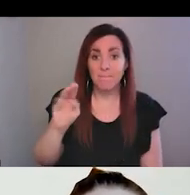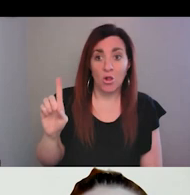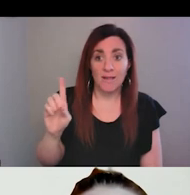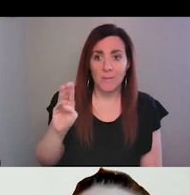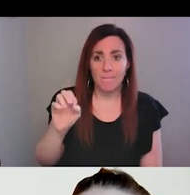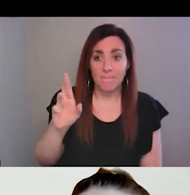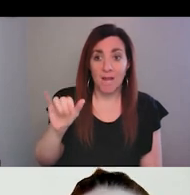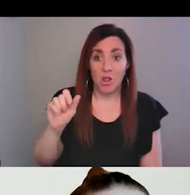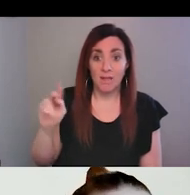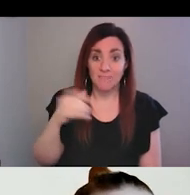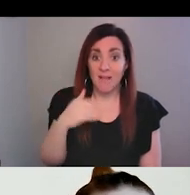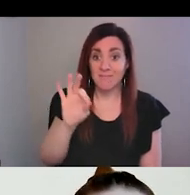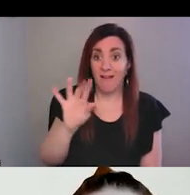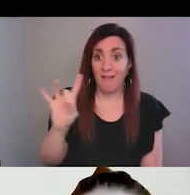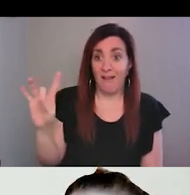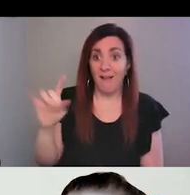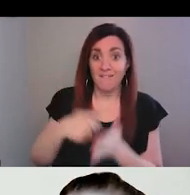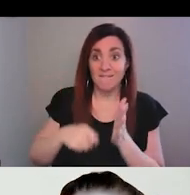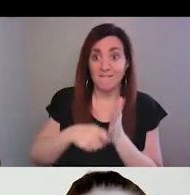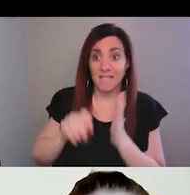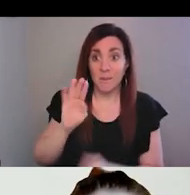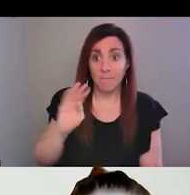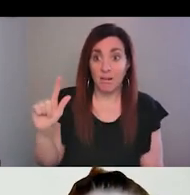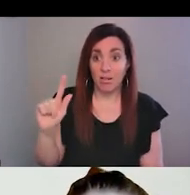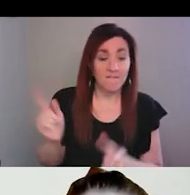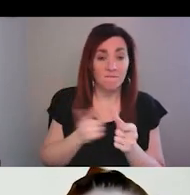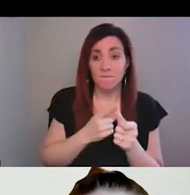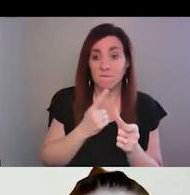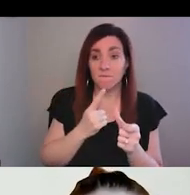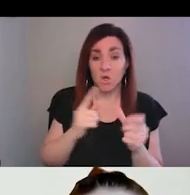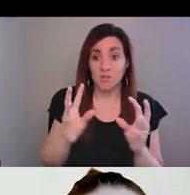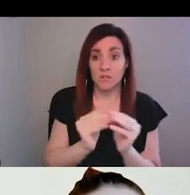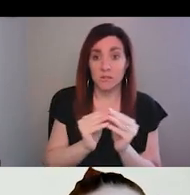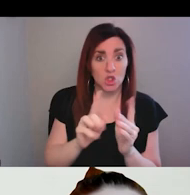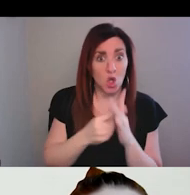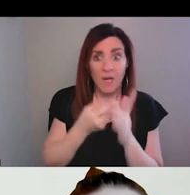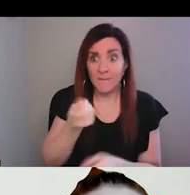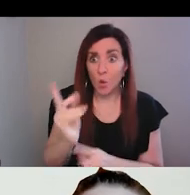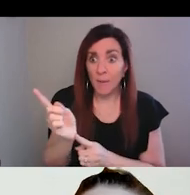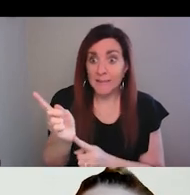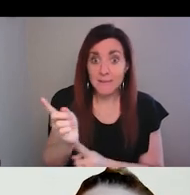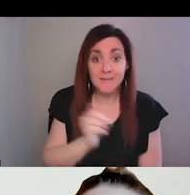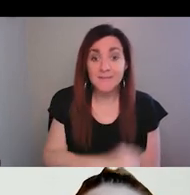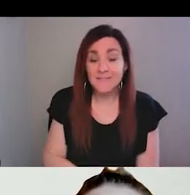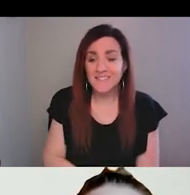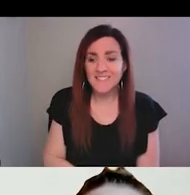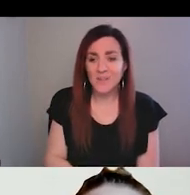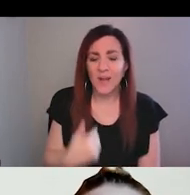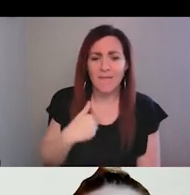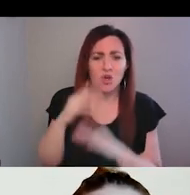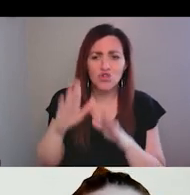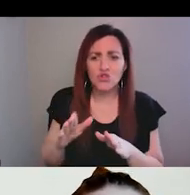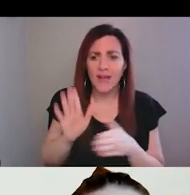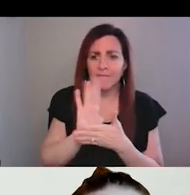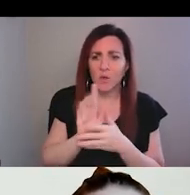fee bill, but we'll actually have its first hearing kicking off in just a few minutes, I think. Um, and I know we had that great clip, um,